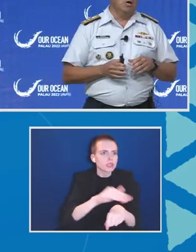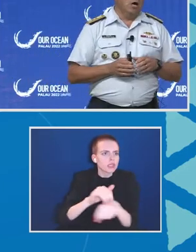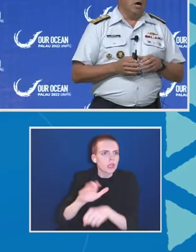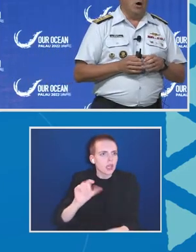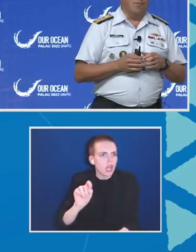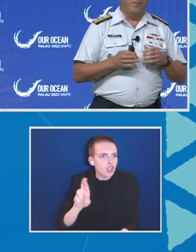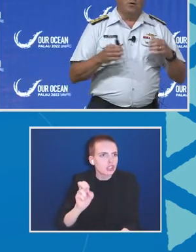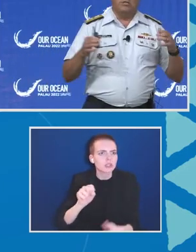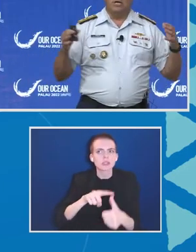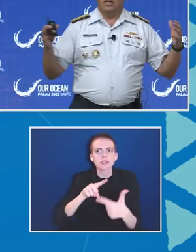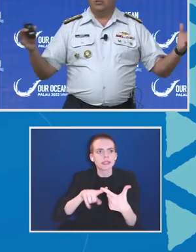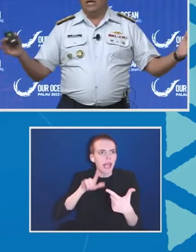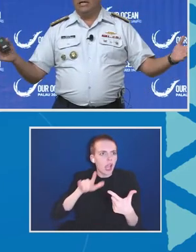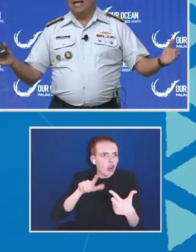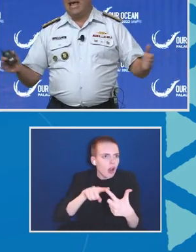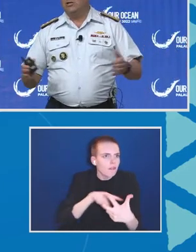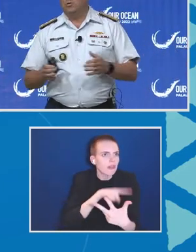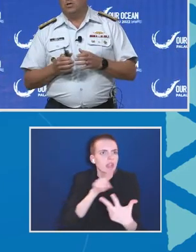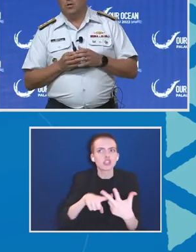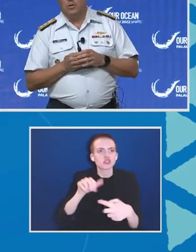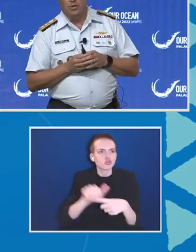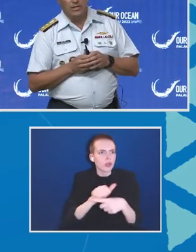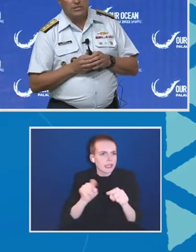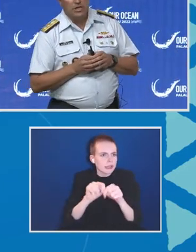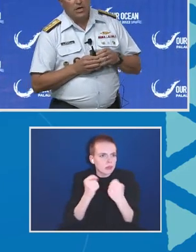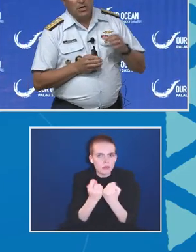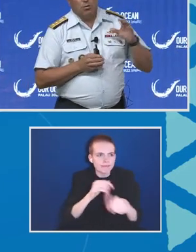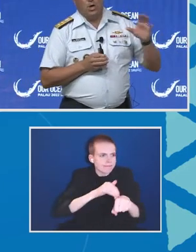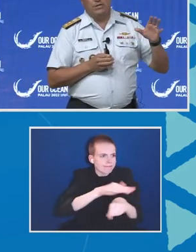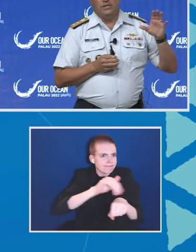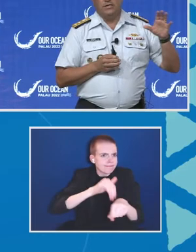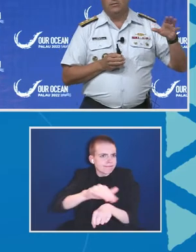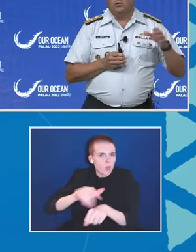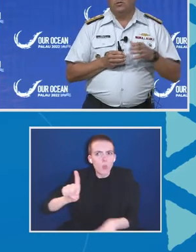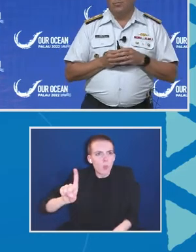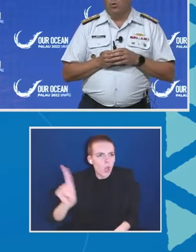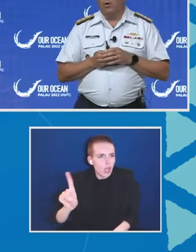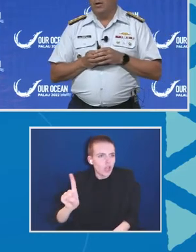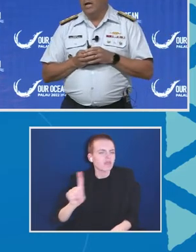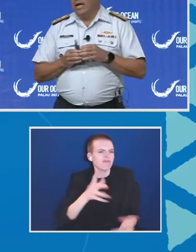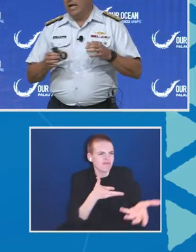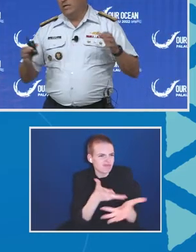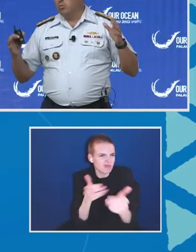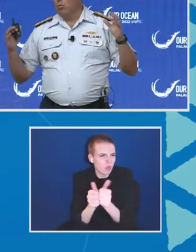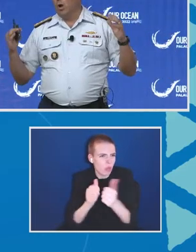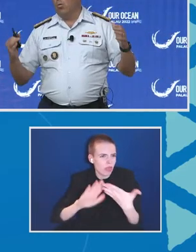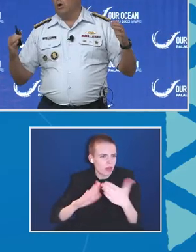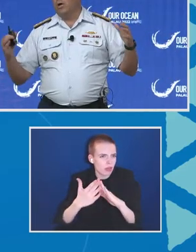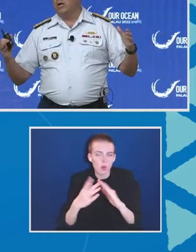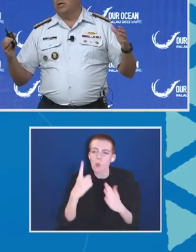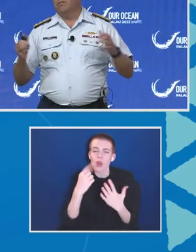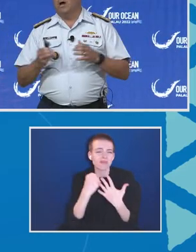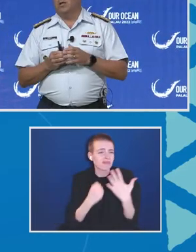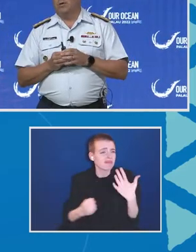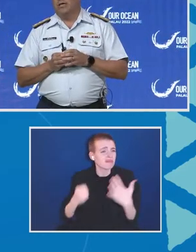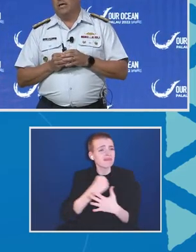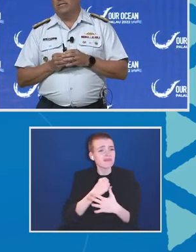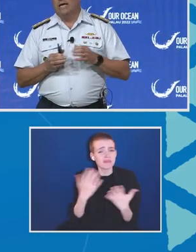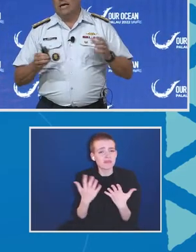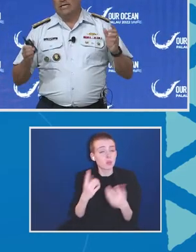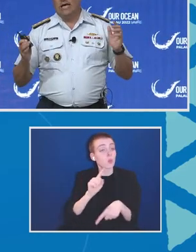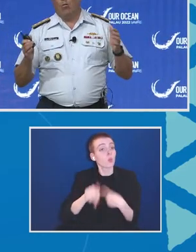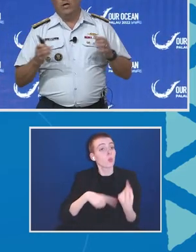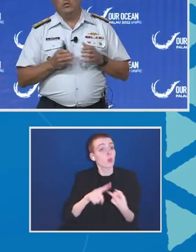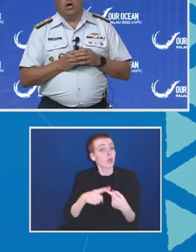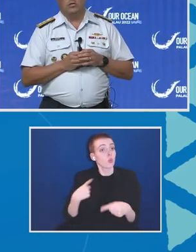teams, our folks to engage with the communities. The one thing that's most important is when we're working on developing